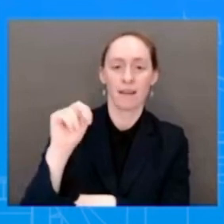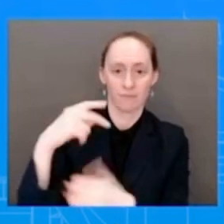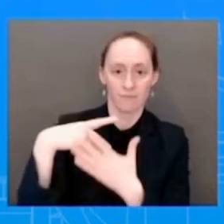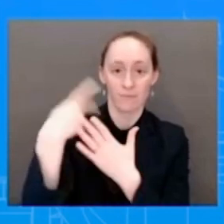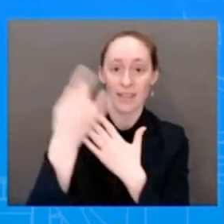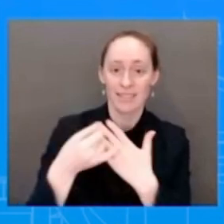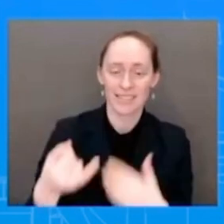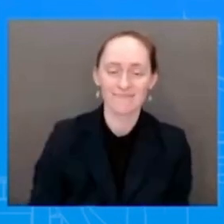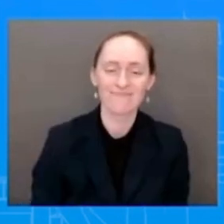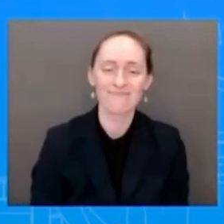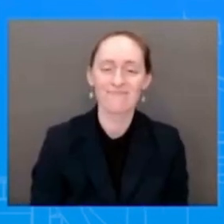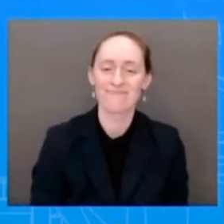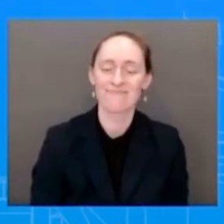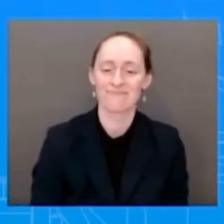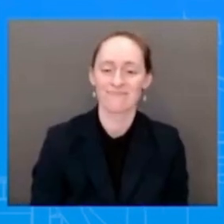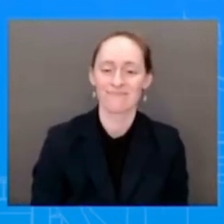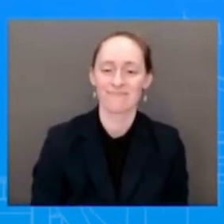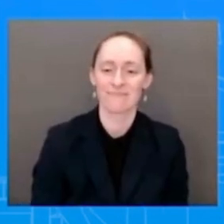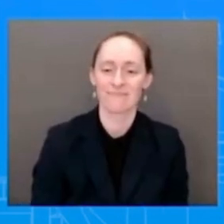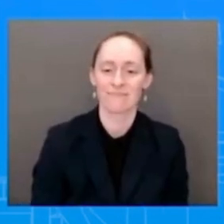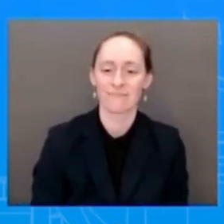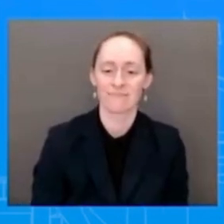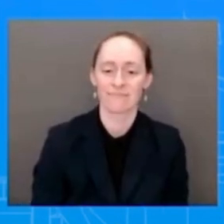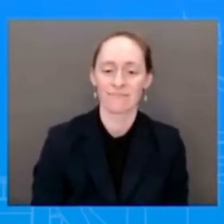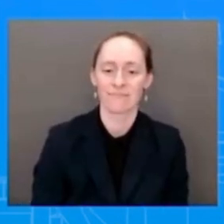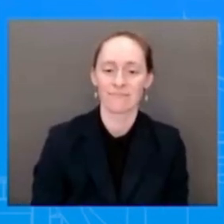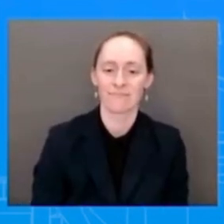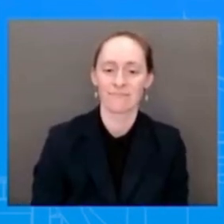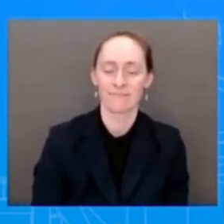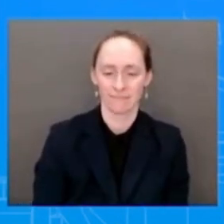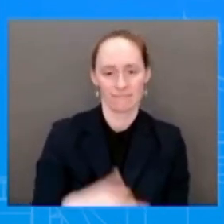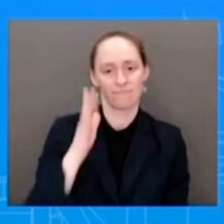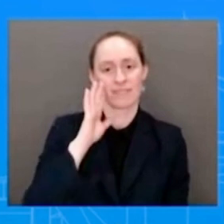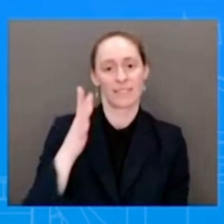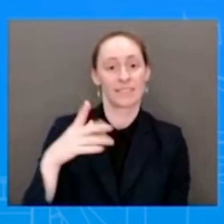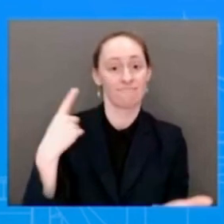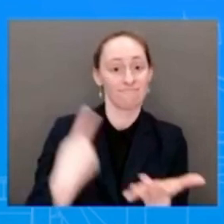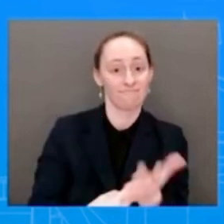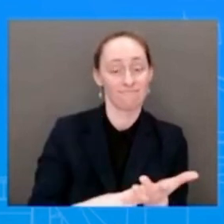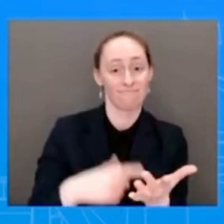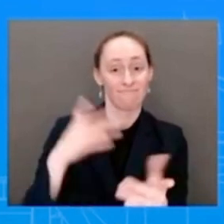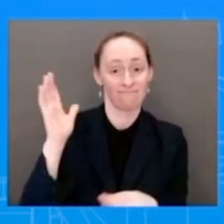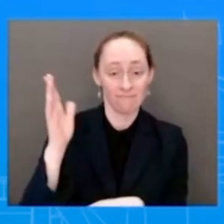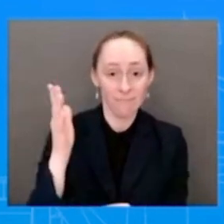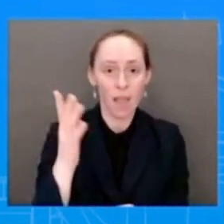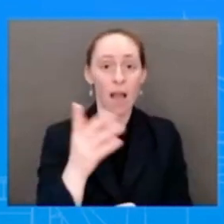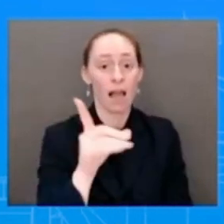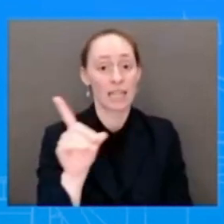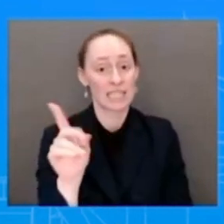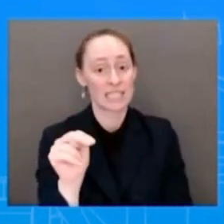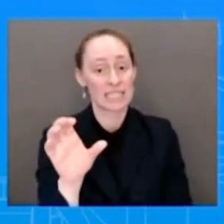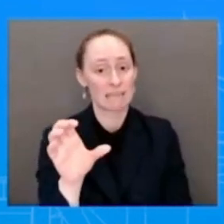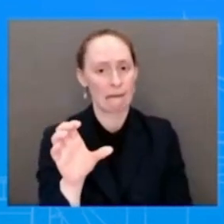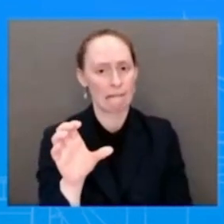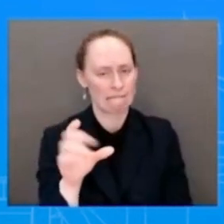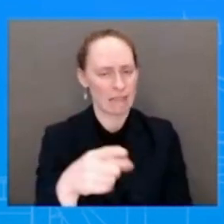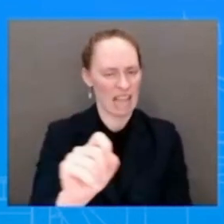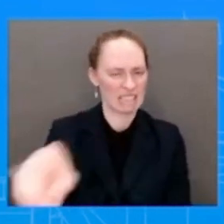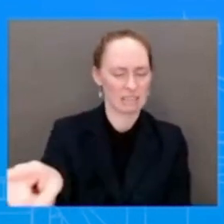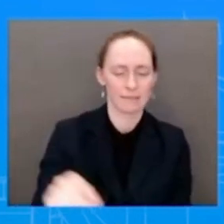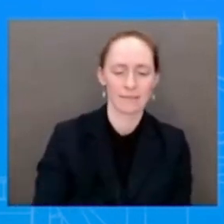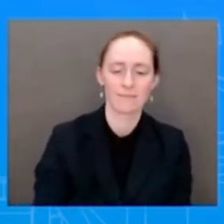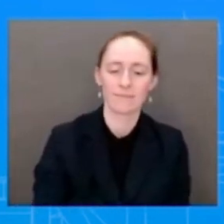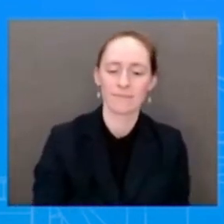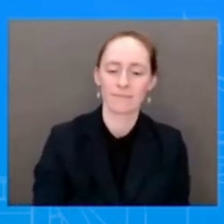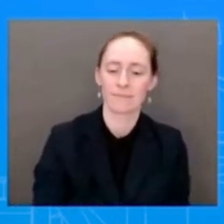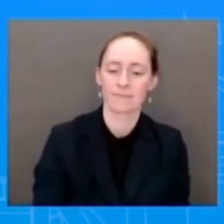on anything that's related to the DNC components. I would refer you to the DNC. Okay, Tan. Thank you. On policing,